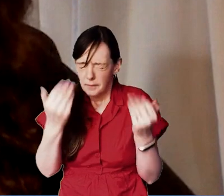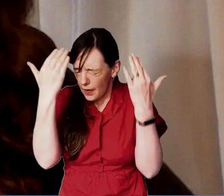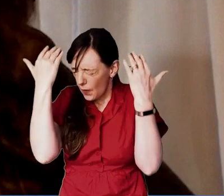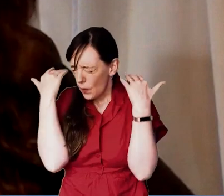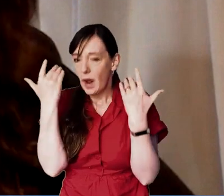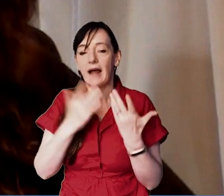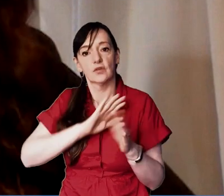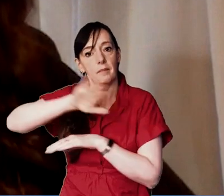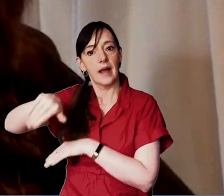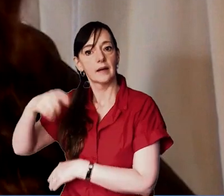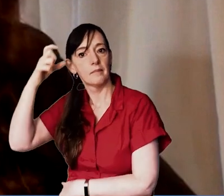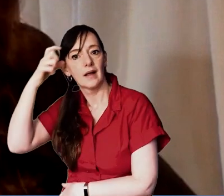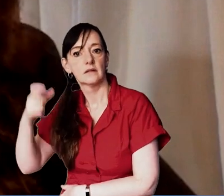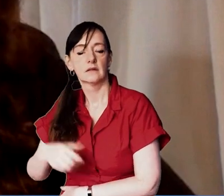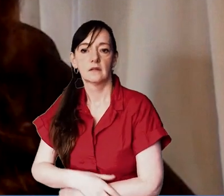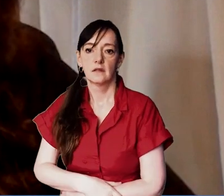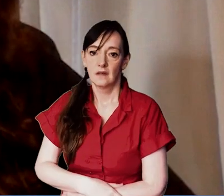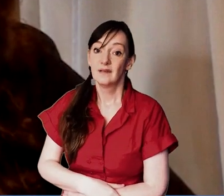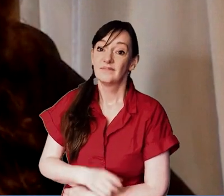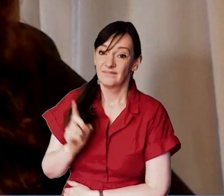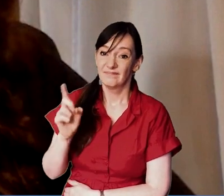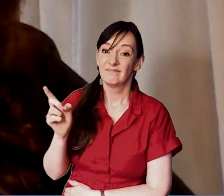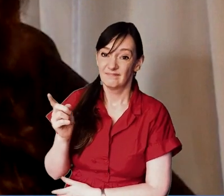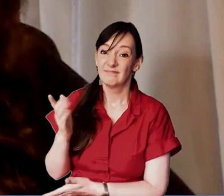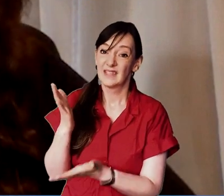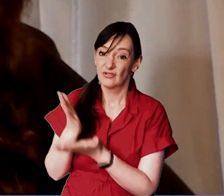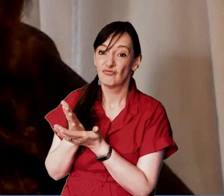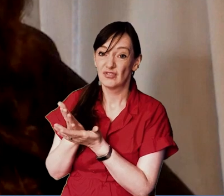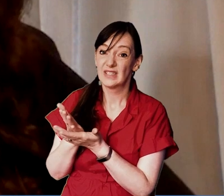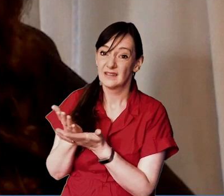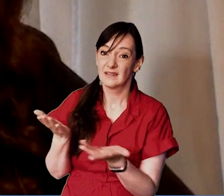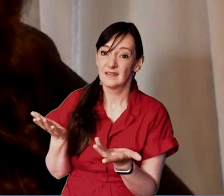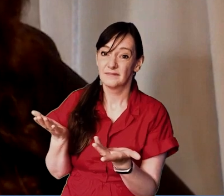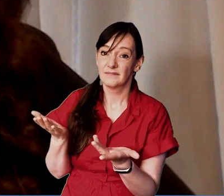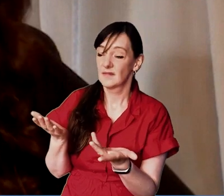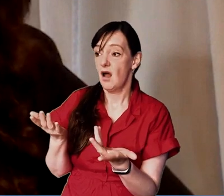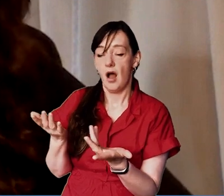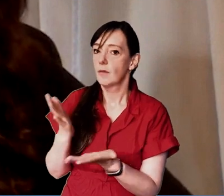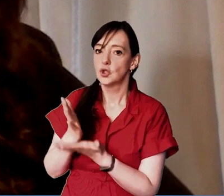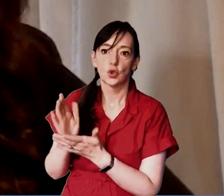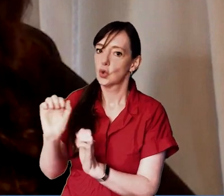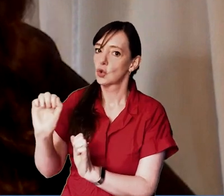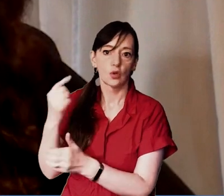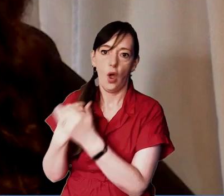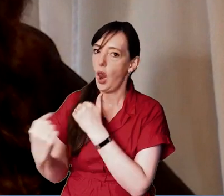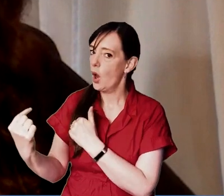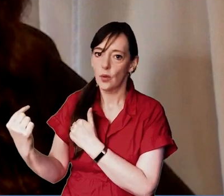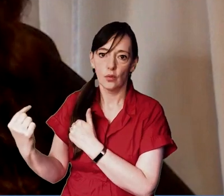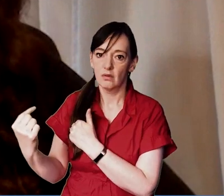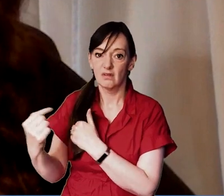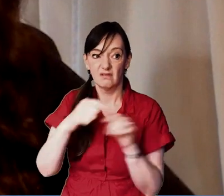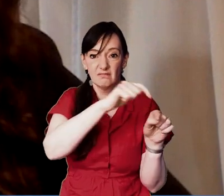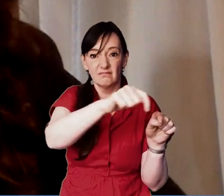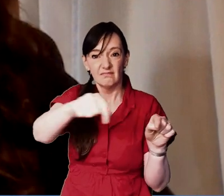to go back to bed and it's it's rather funny but that is the reality and i'm sure that my friend isn't alone in